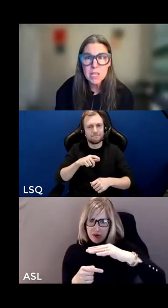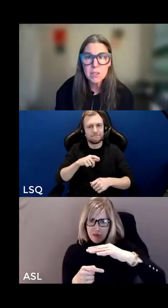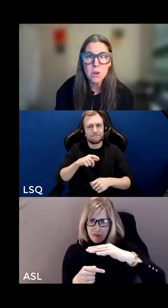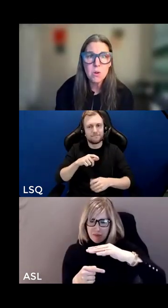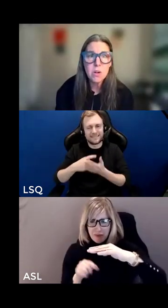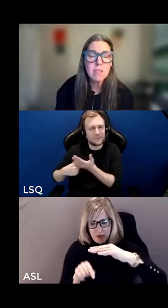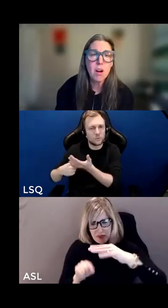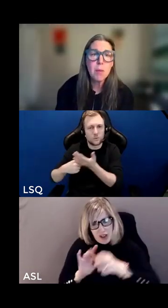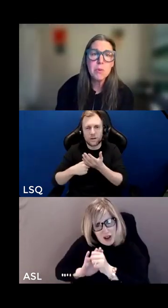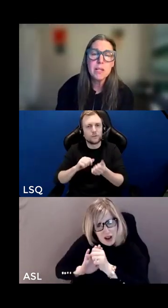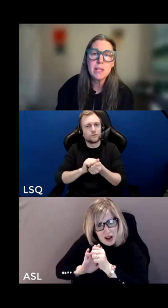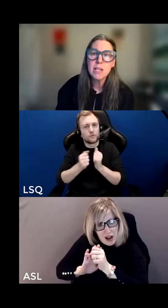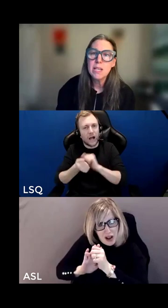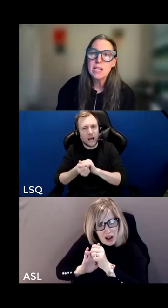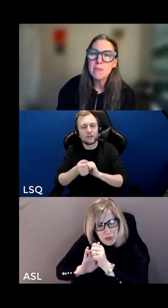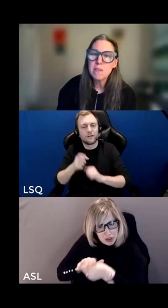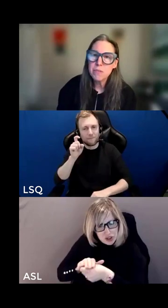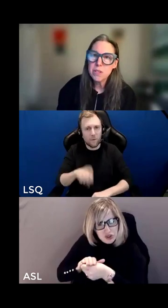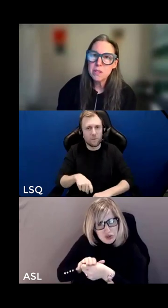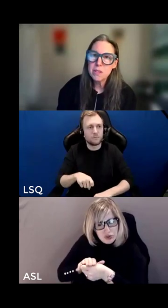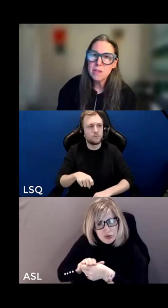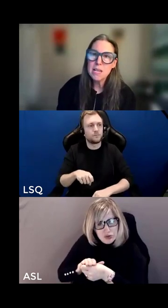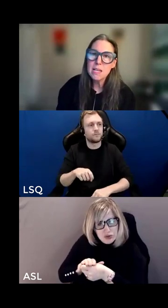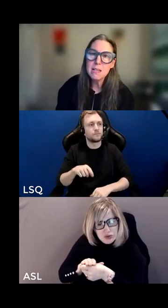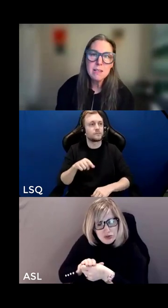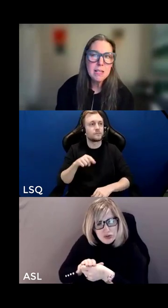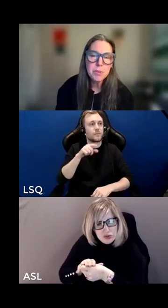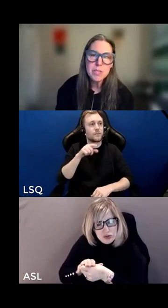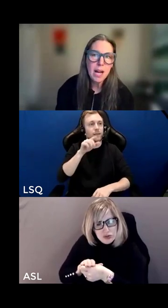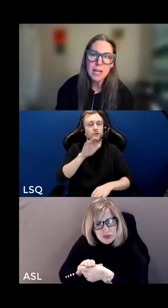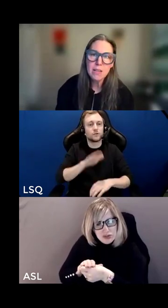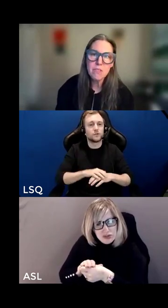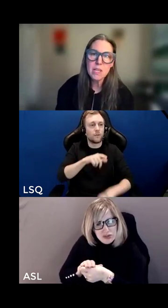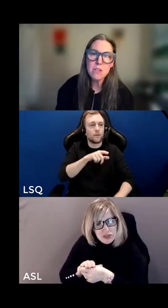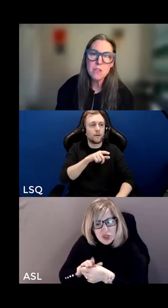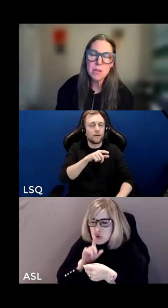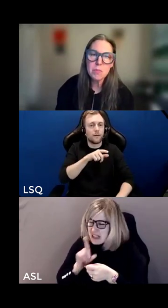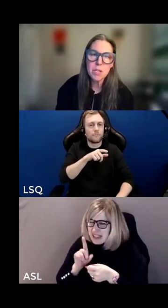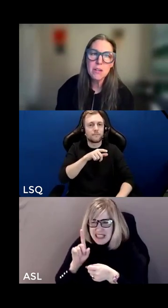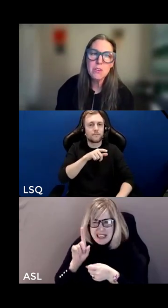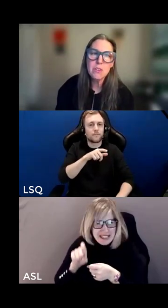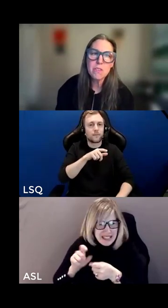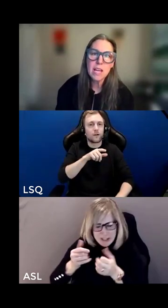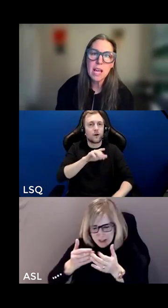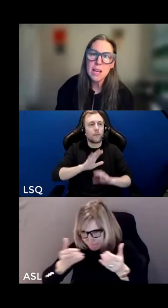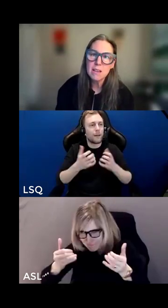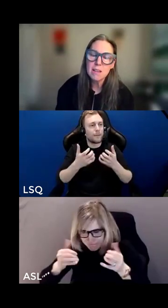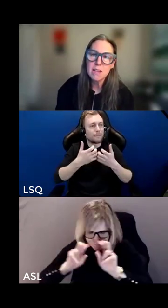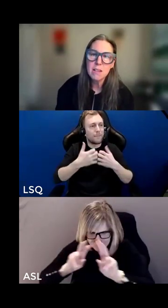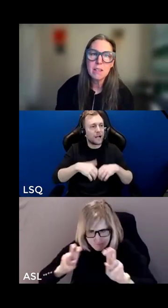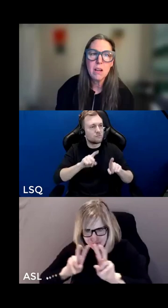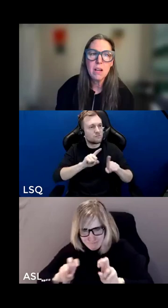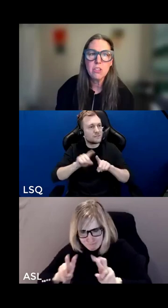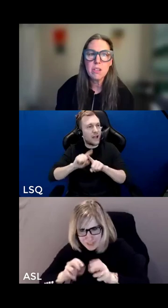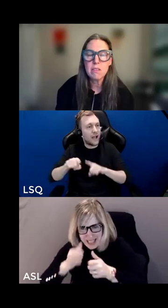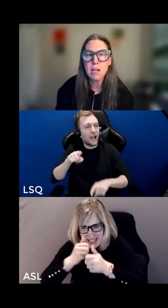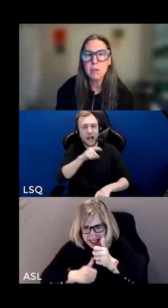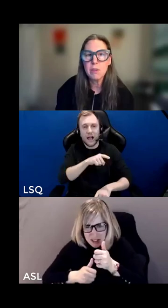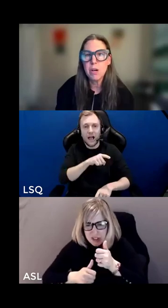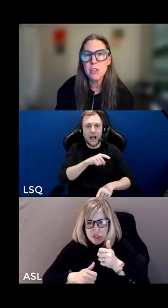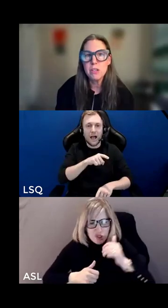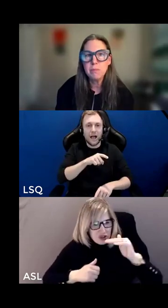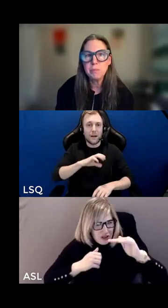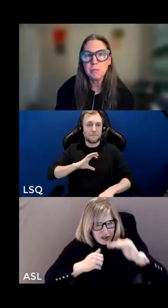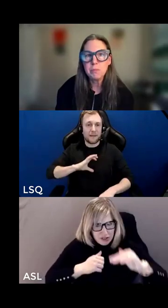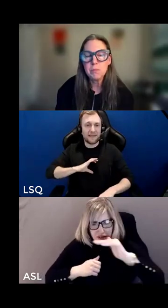these particular coins operate is different they need deep dives each of them to understand the logics